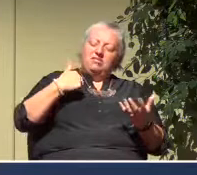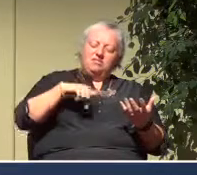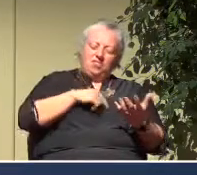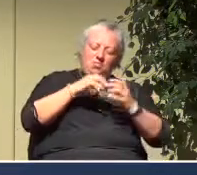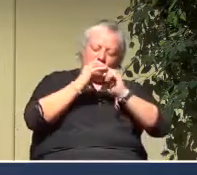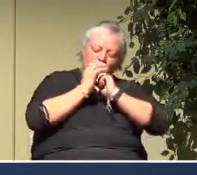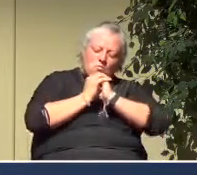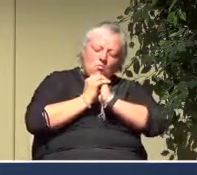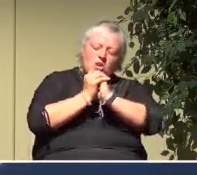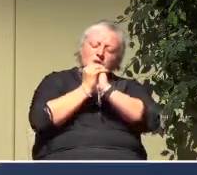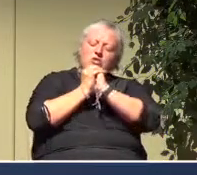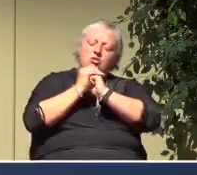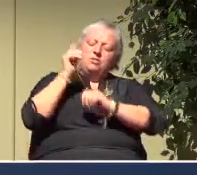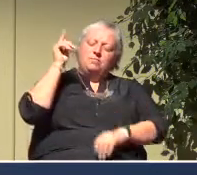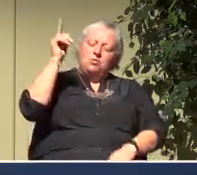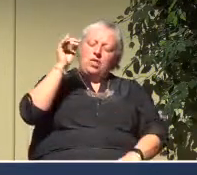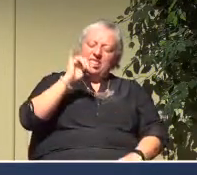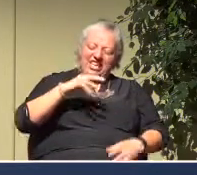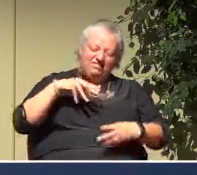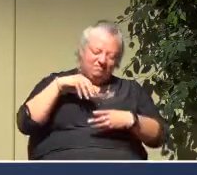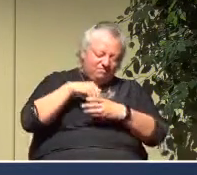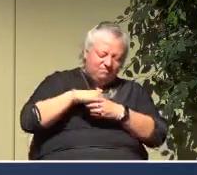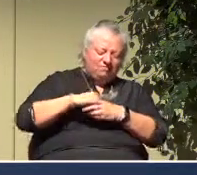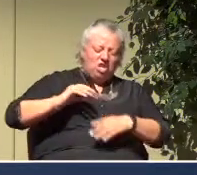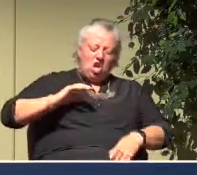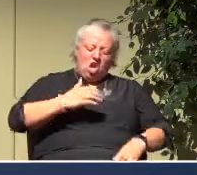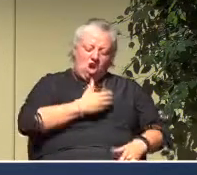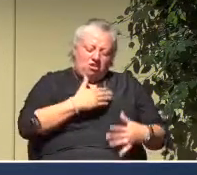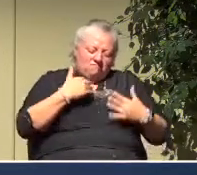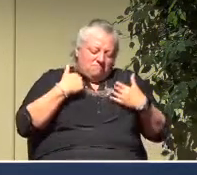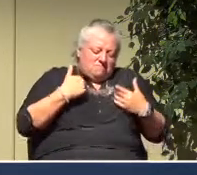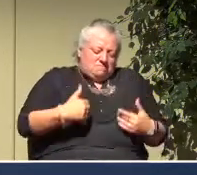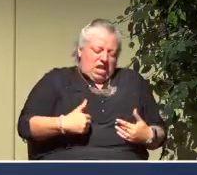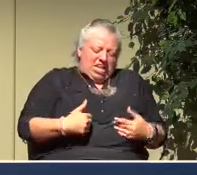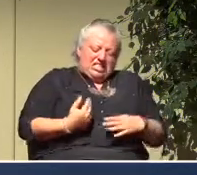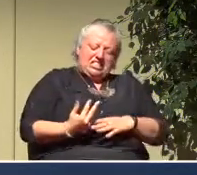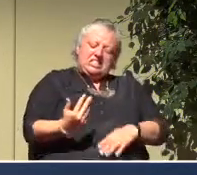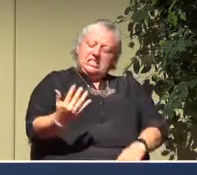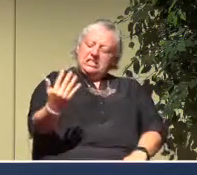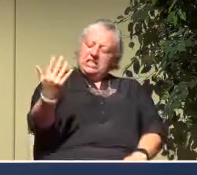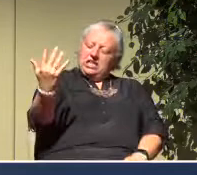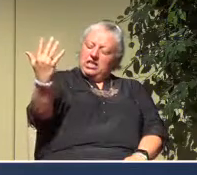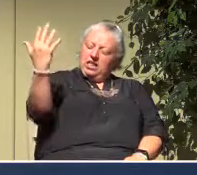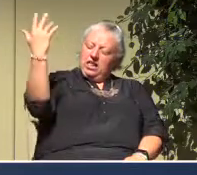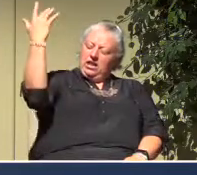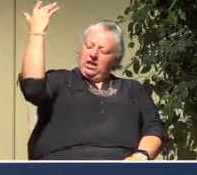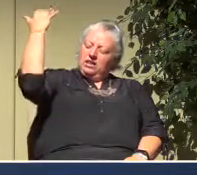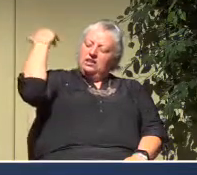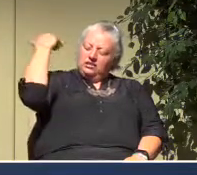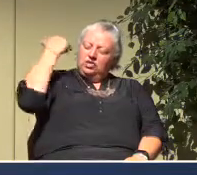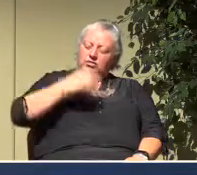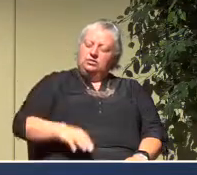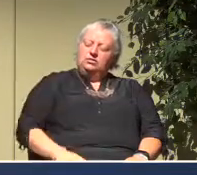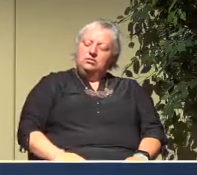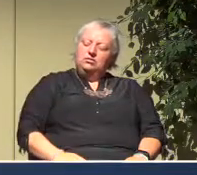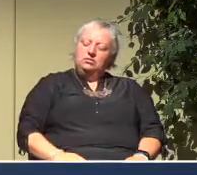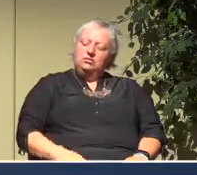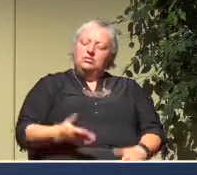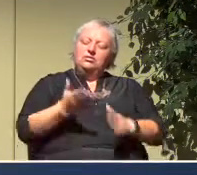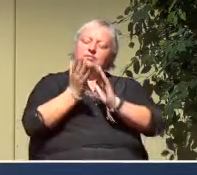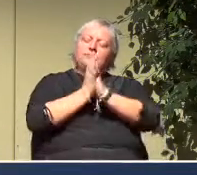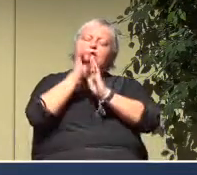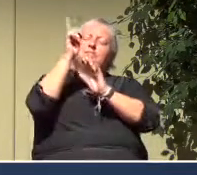along. That's something that's been part of our DNA, I believe, from a long, long ways back. And we ask you to